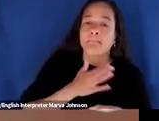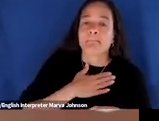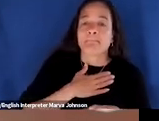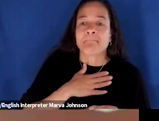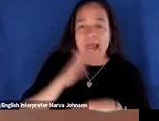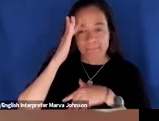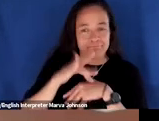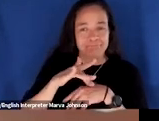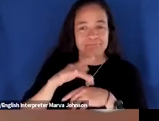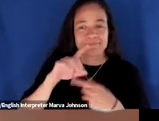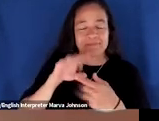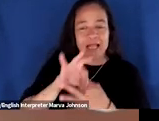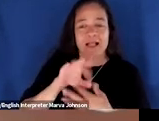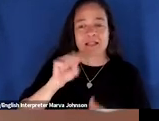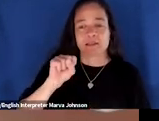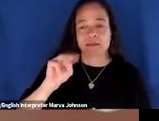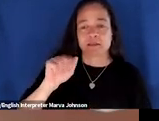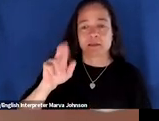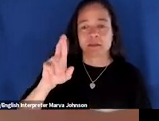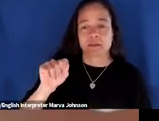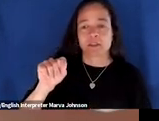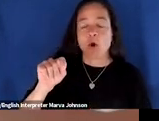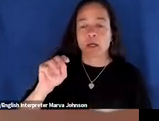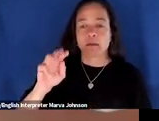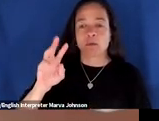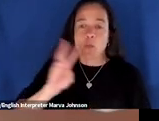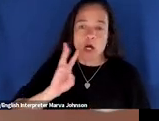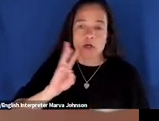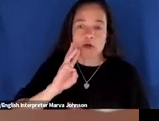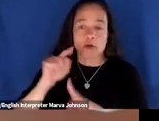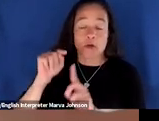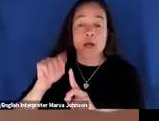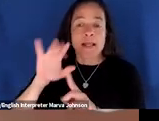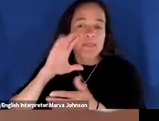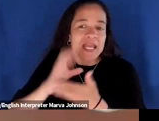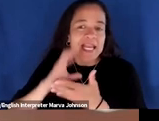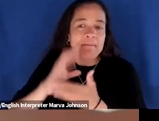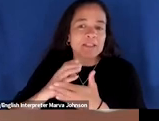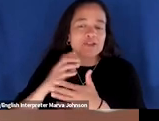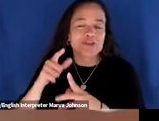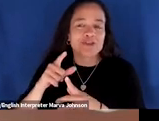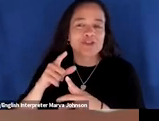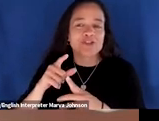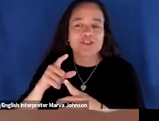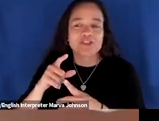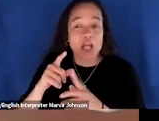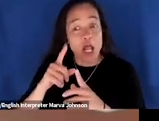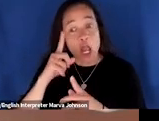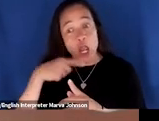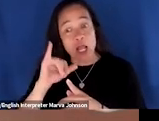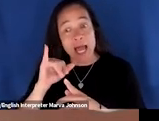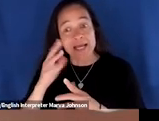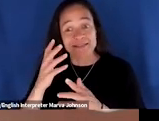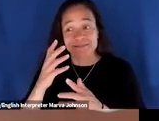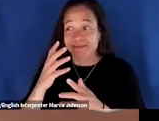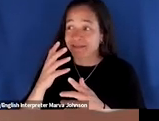everybody's case about it i talked about smart water and um how its images appeared very climate friendly they have this blue and white